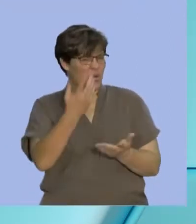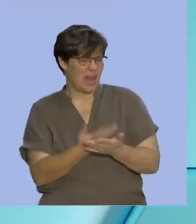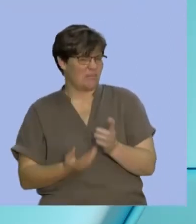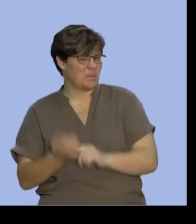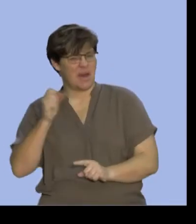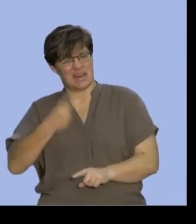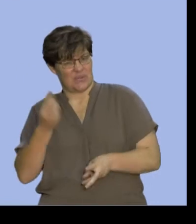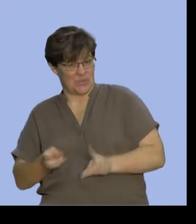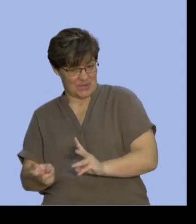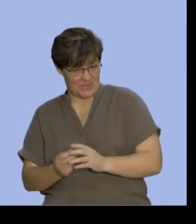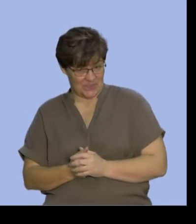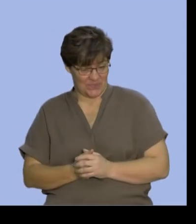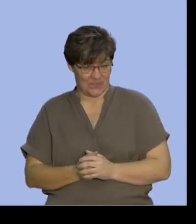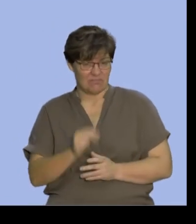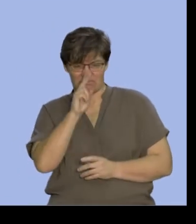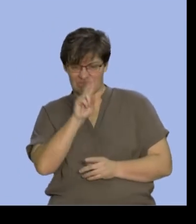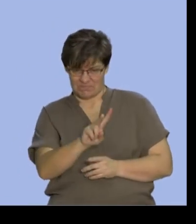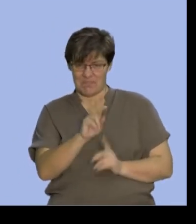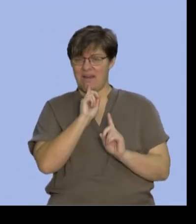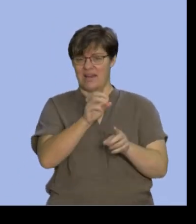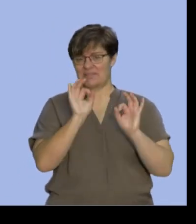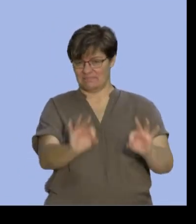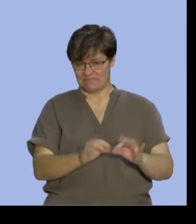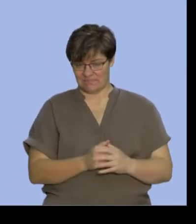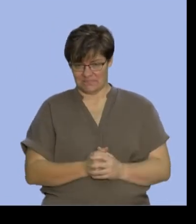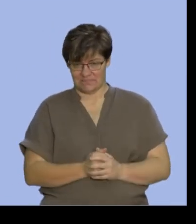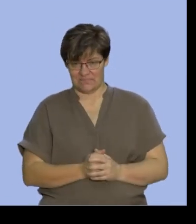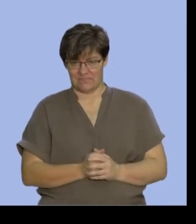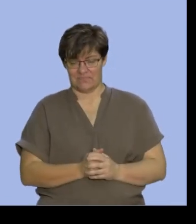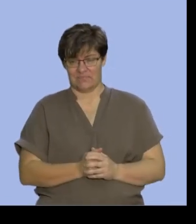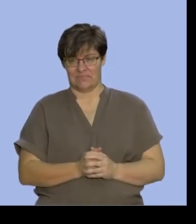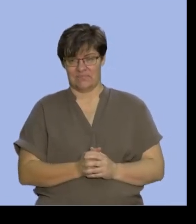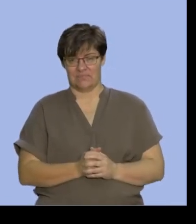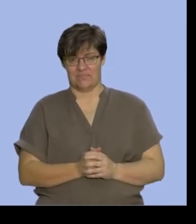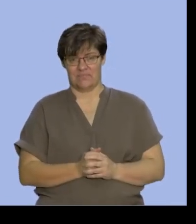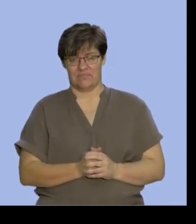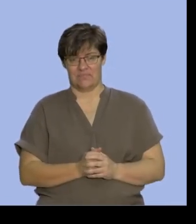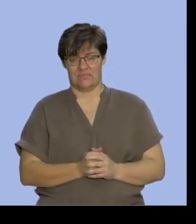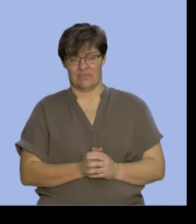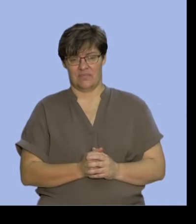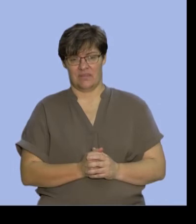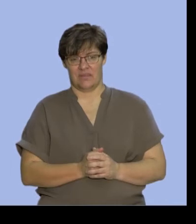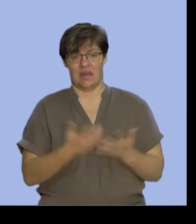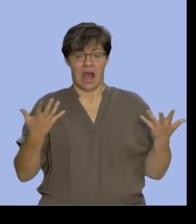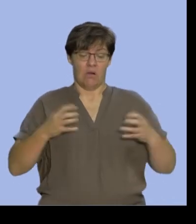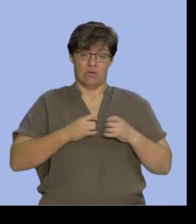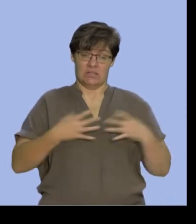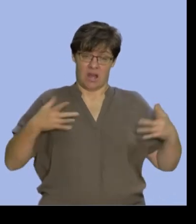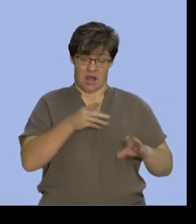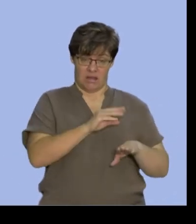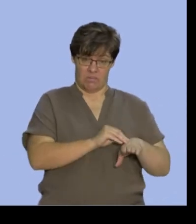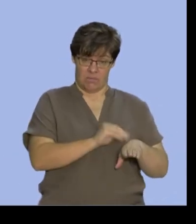And we'll see if we can get that answer as well. So the way I start this problem